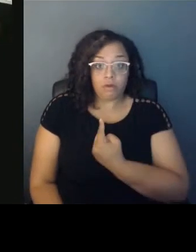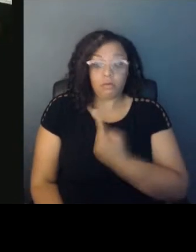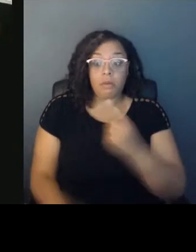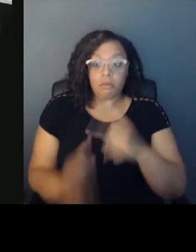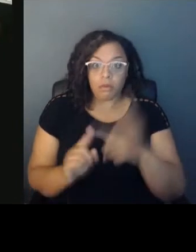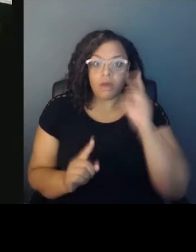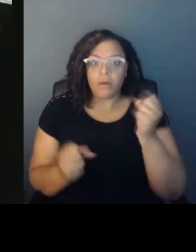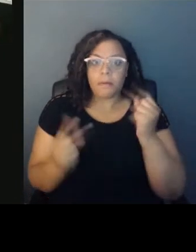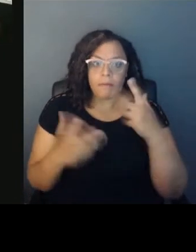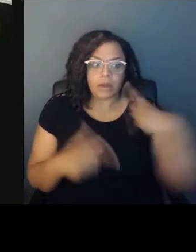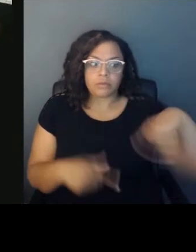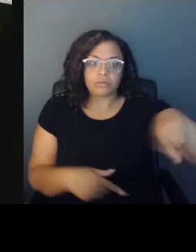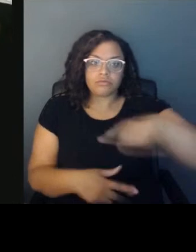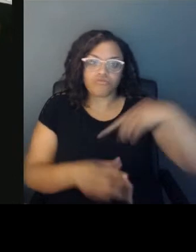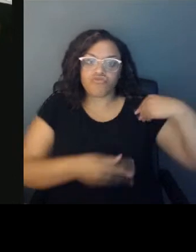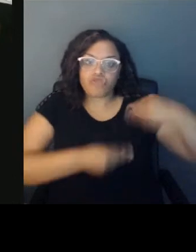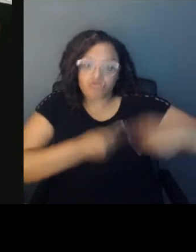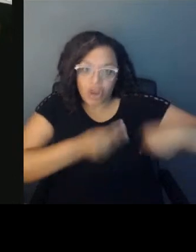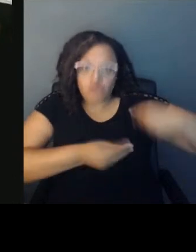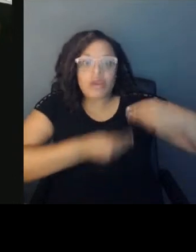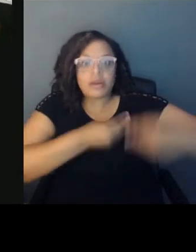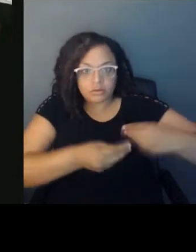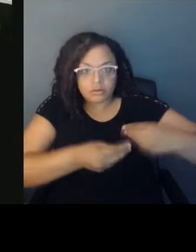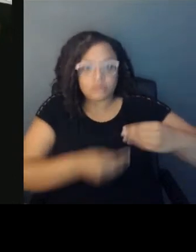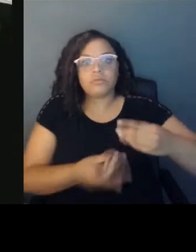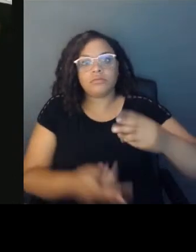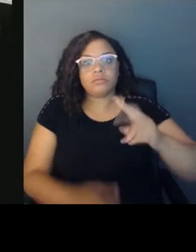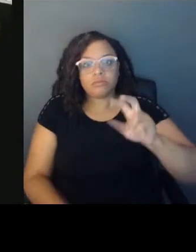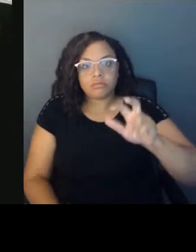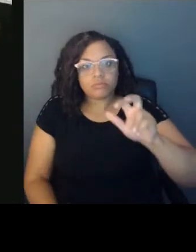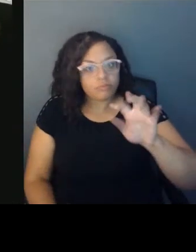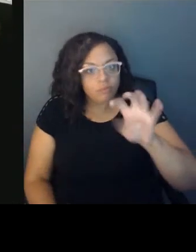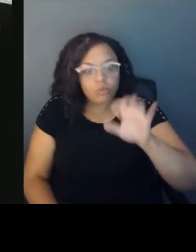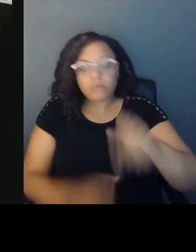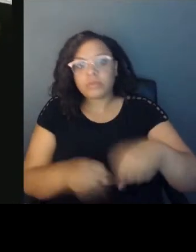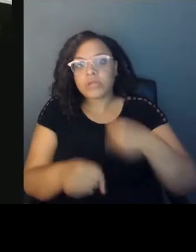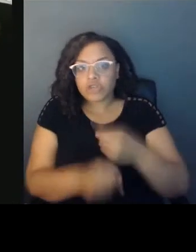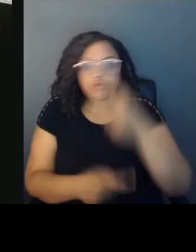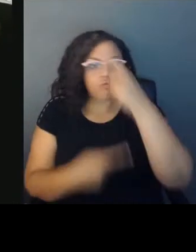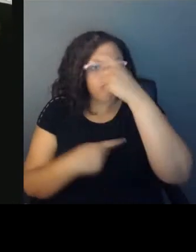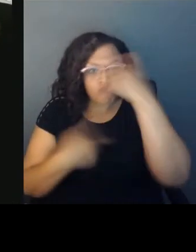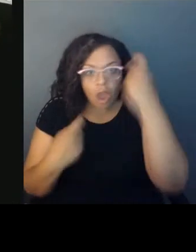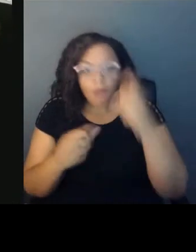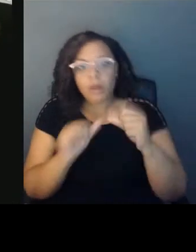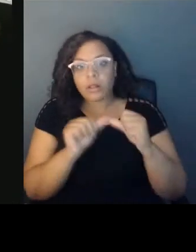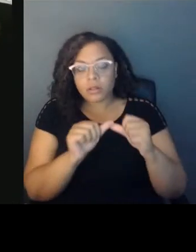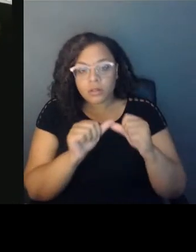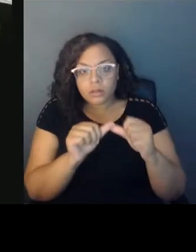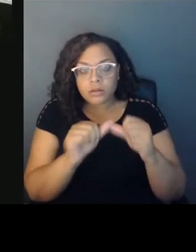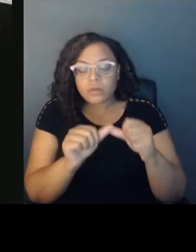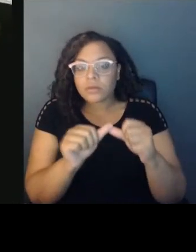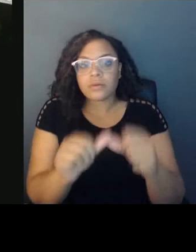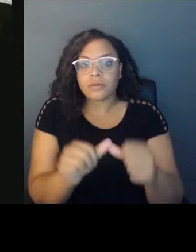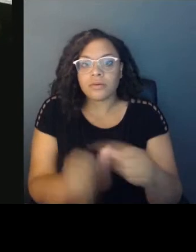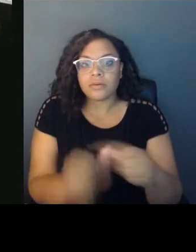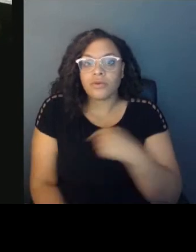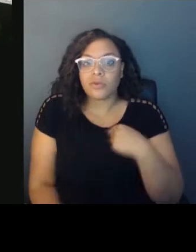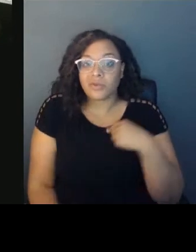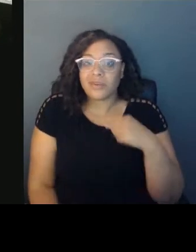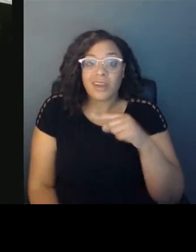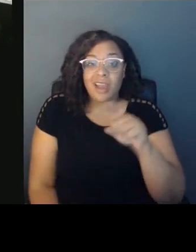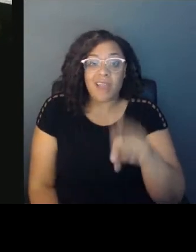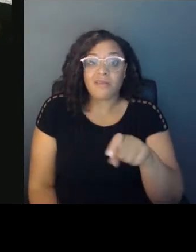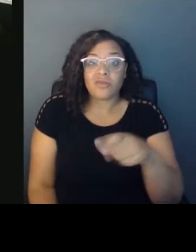generations of trauma, generations of dealing with things like this. And we really, we just have to take a break, but purposely,